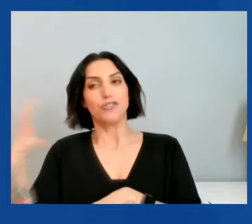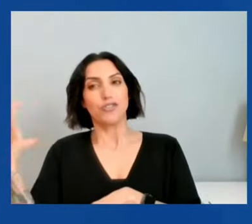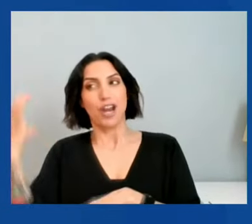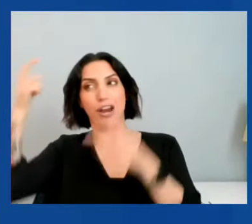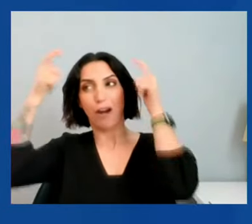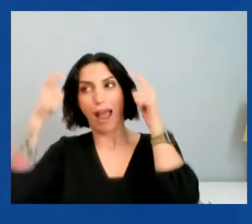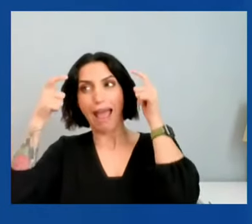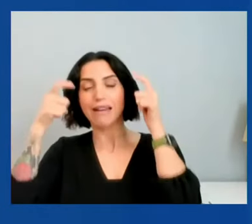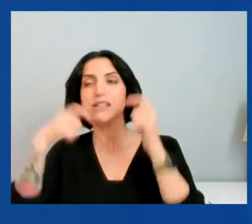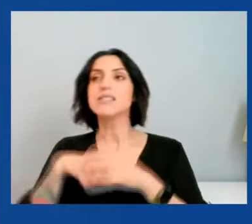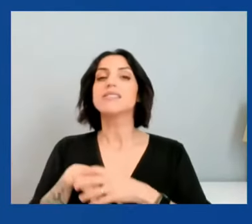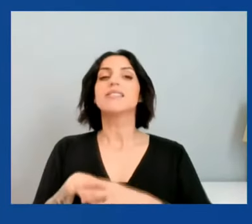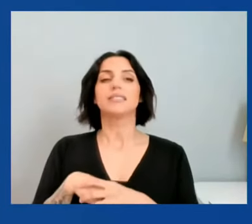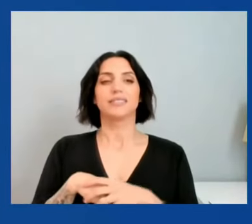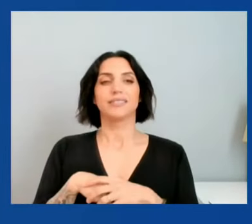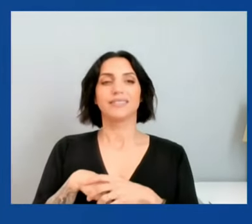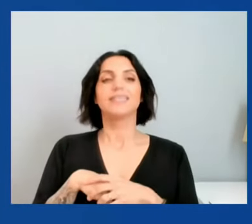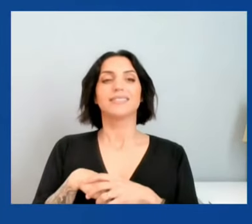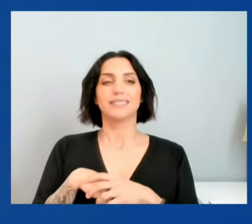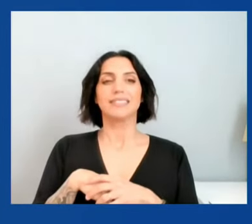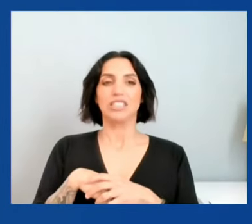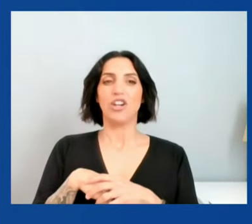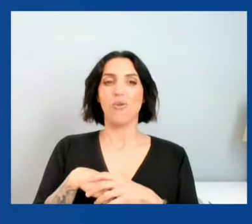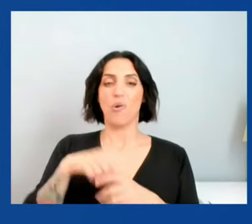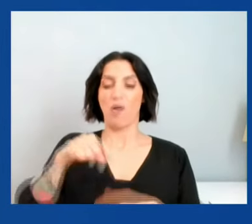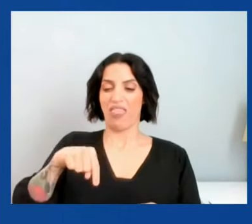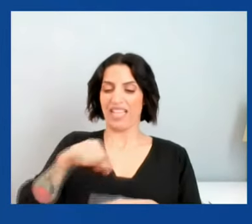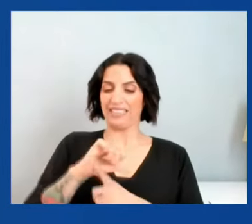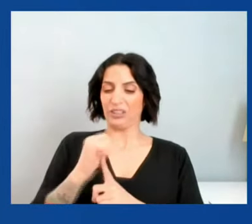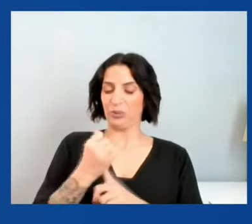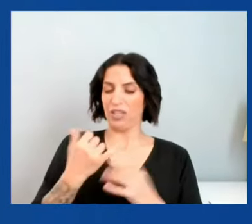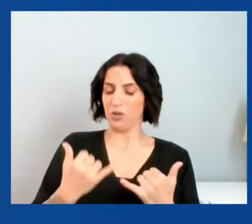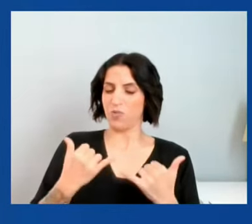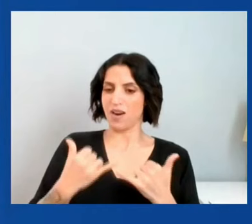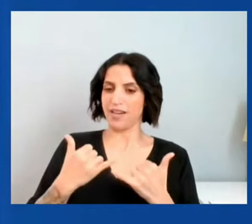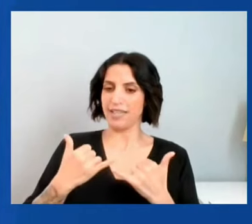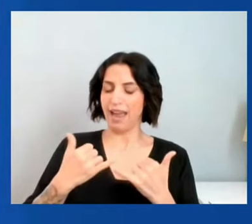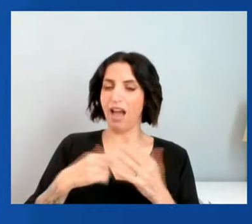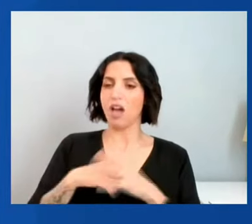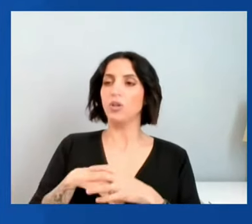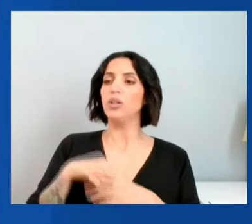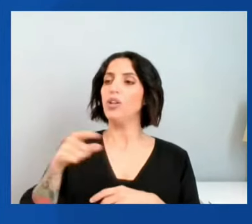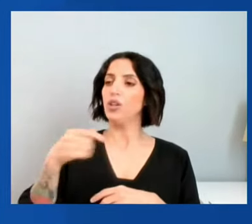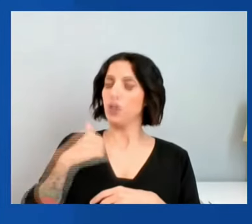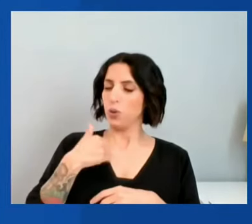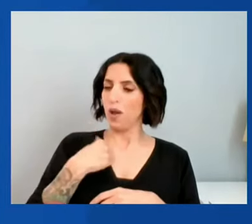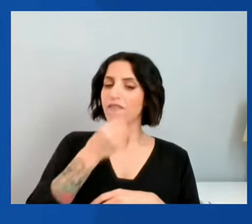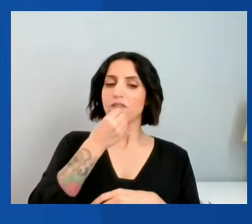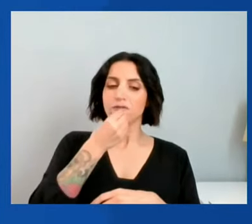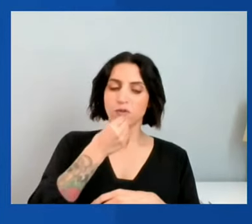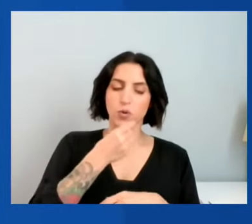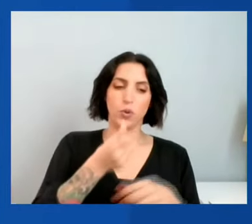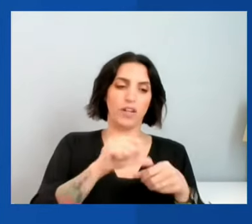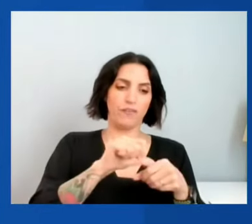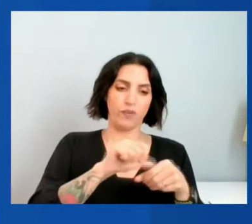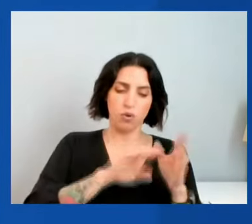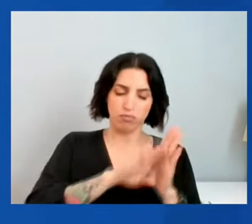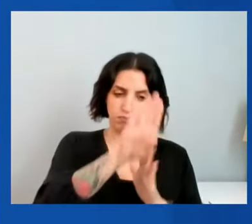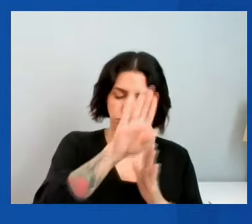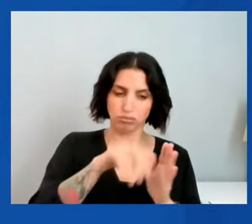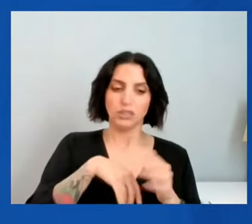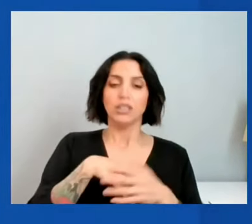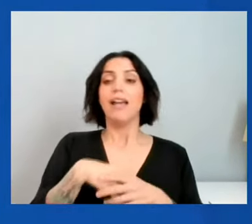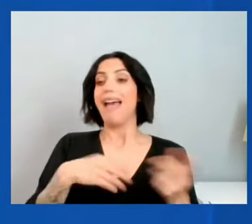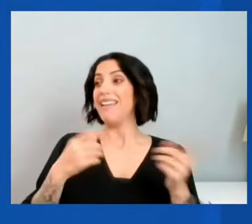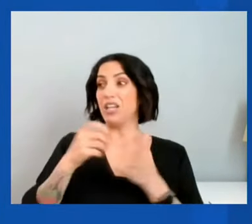delicate, to put it mildly, moment in terms of, all right, you've got rising food and fuel inflation, even in a rich country like the U